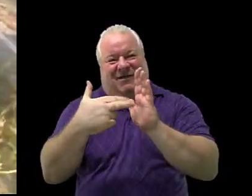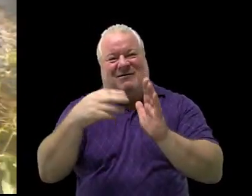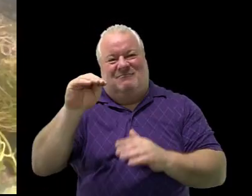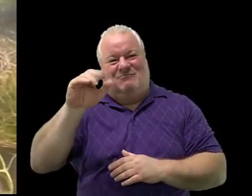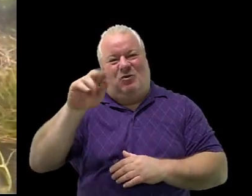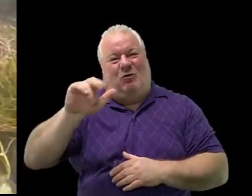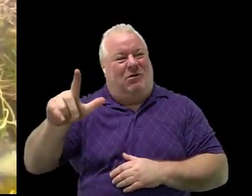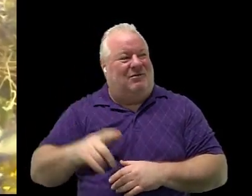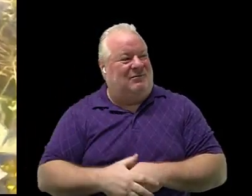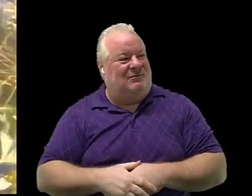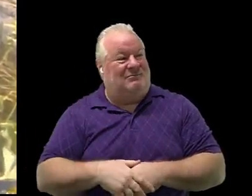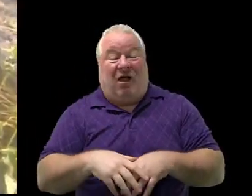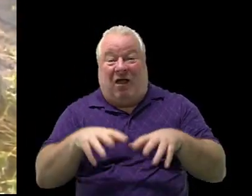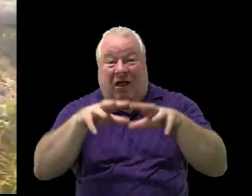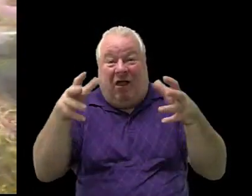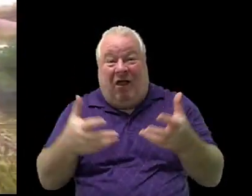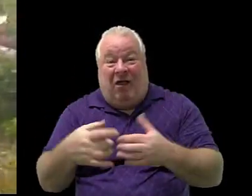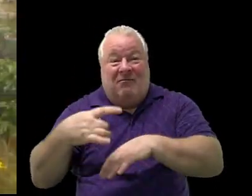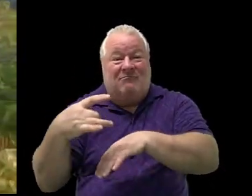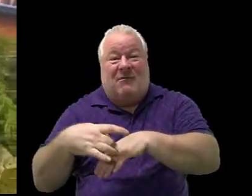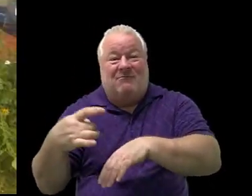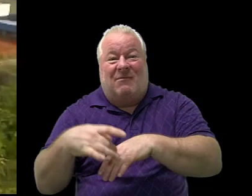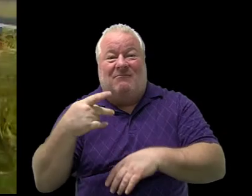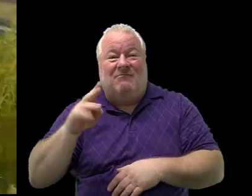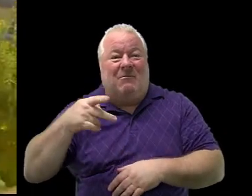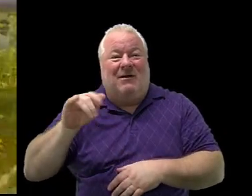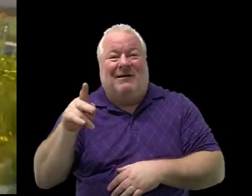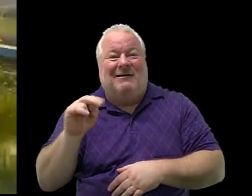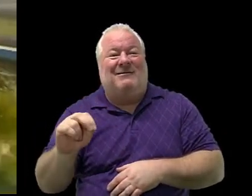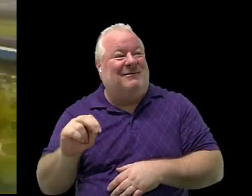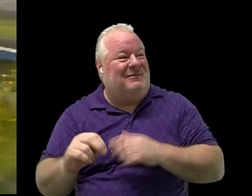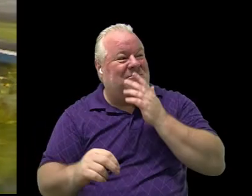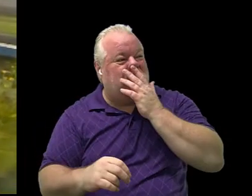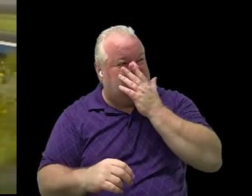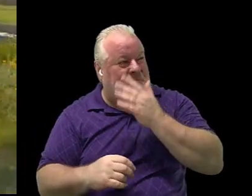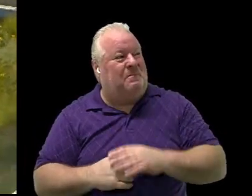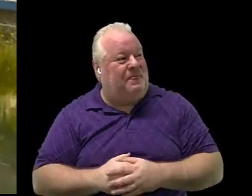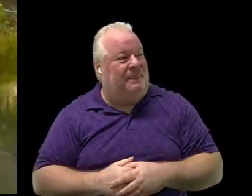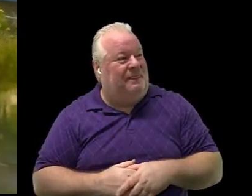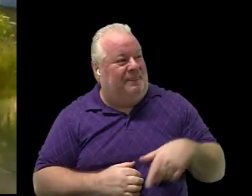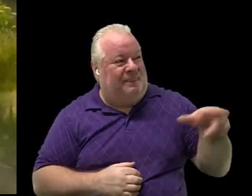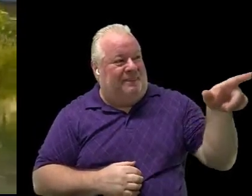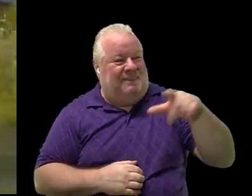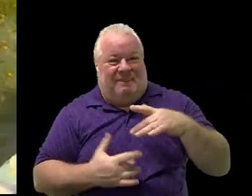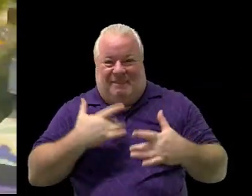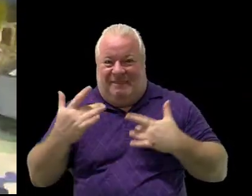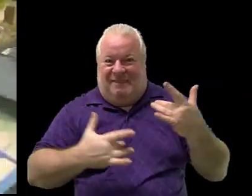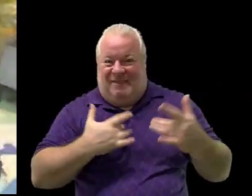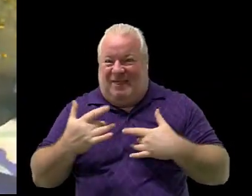some pumpkins too some pumpkins so exciting